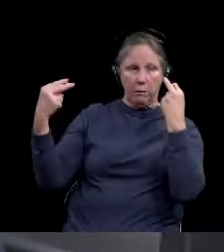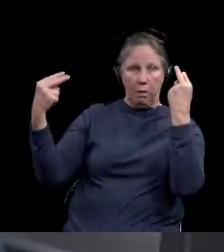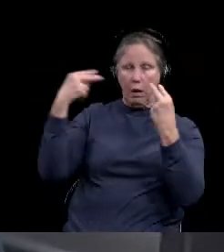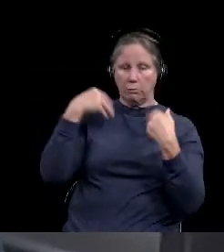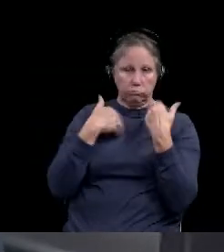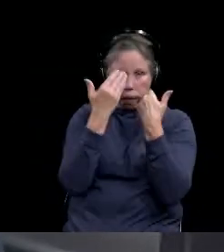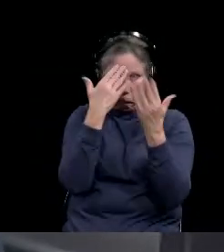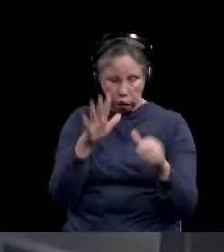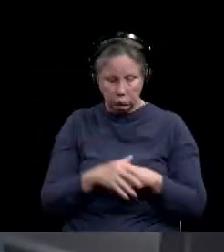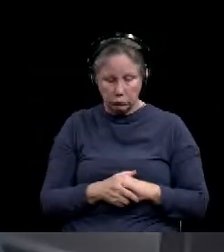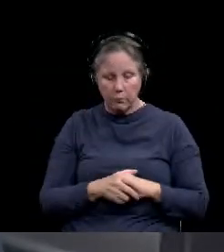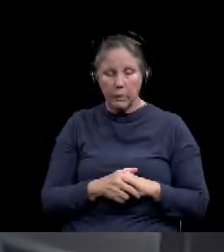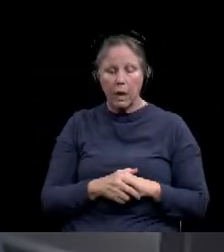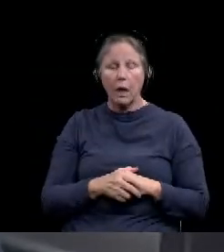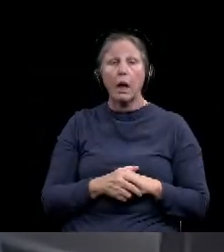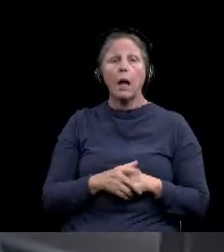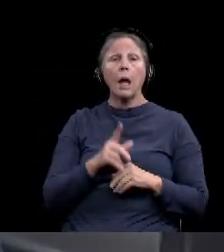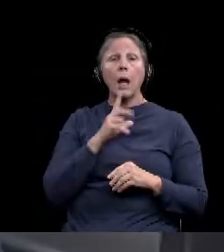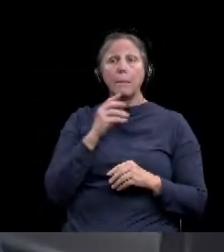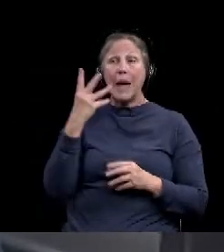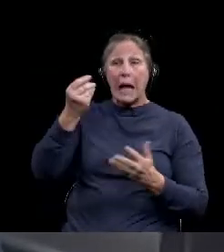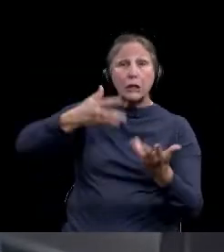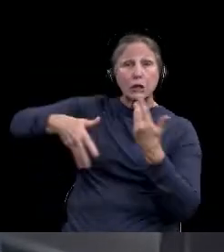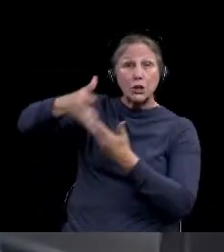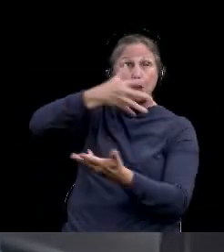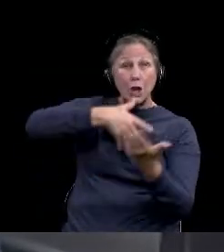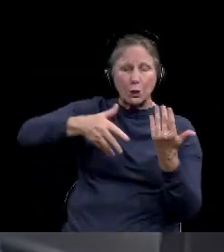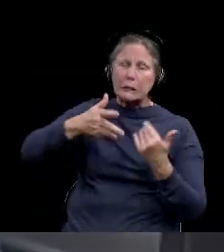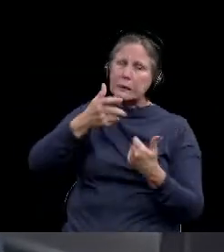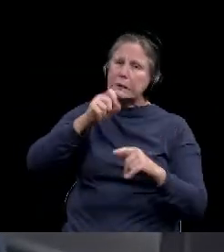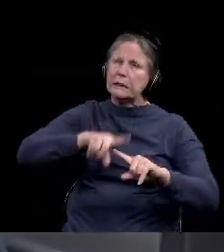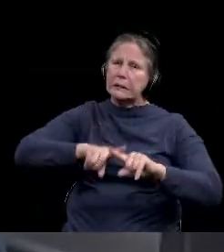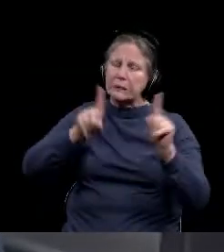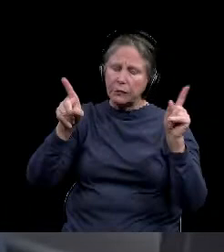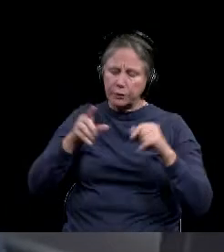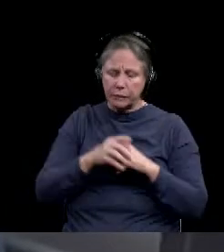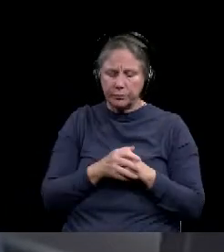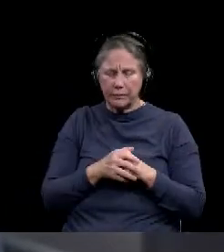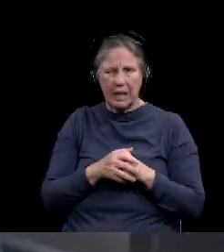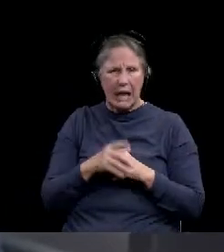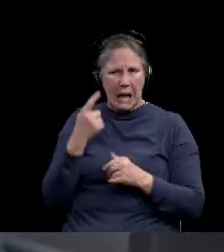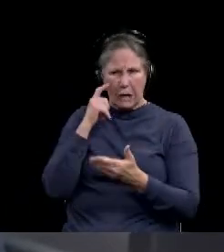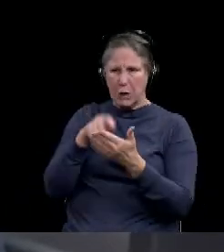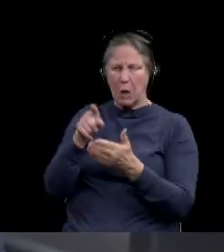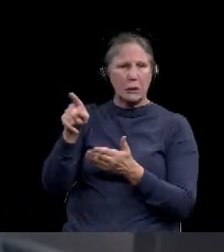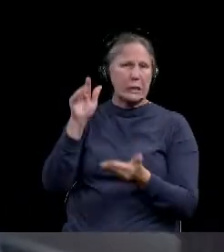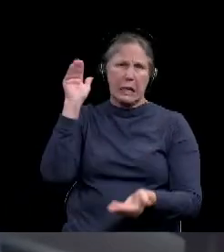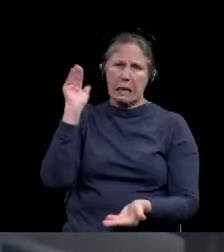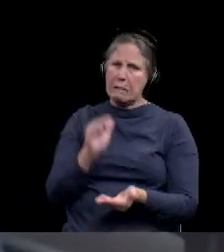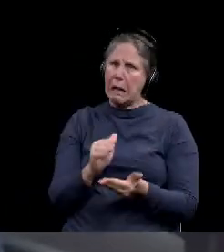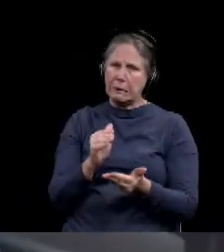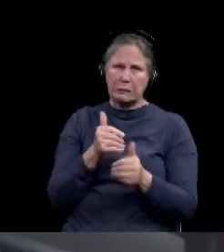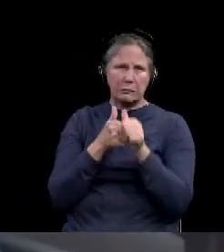In social settings, it's a little bit different. It's not so much, uh, compliance in those areas. And we're finding through contact